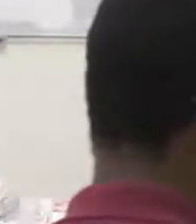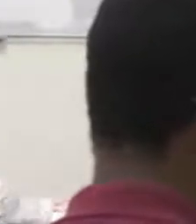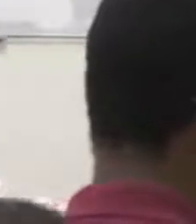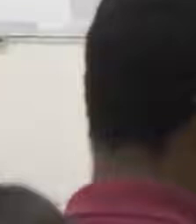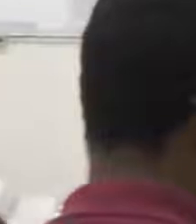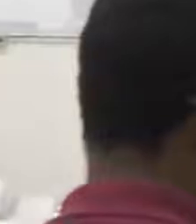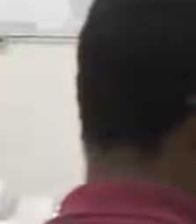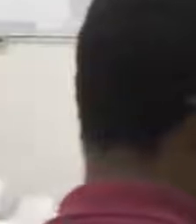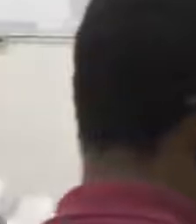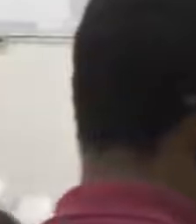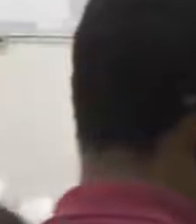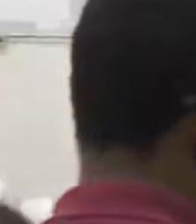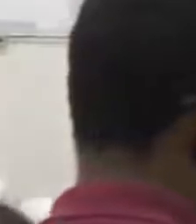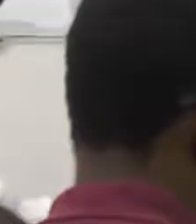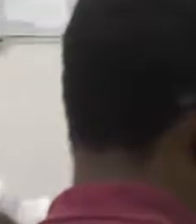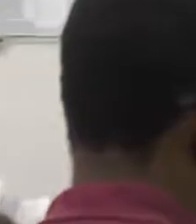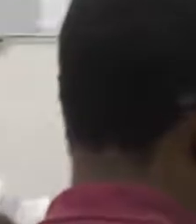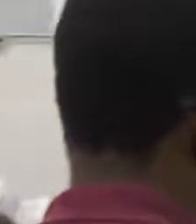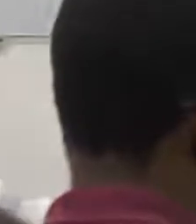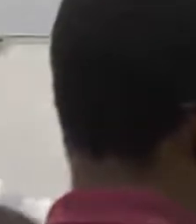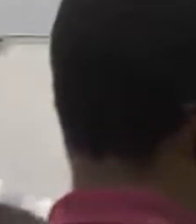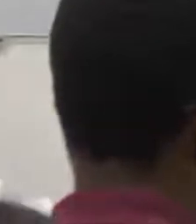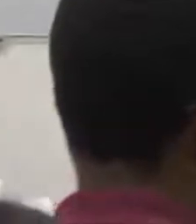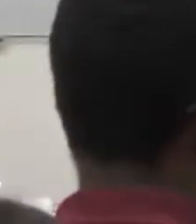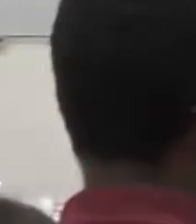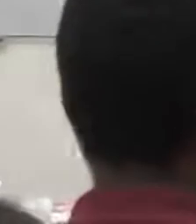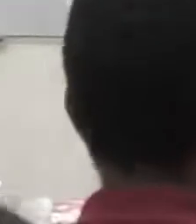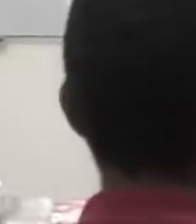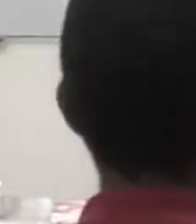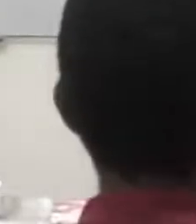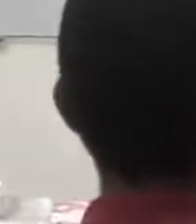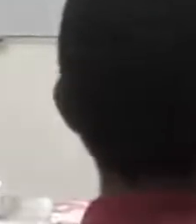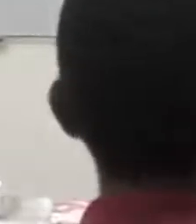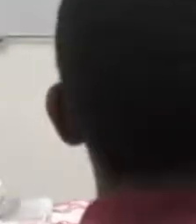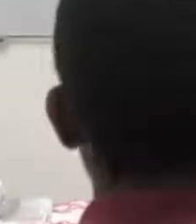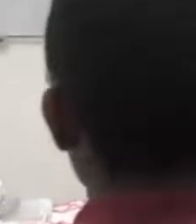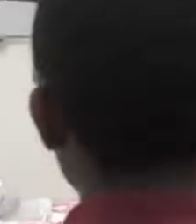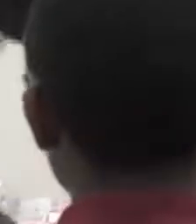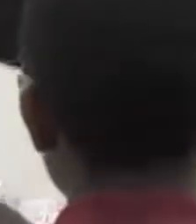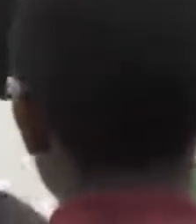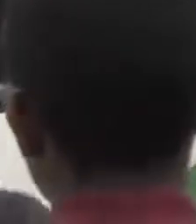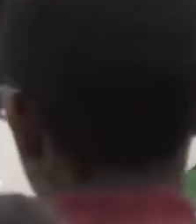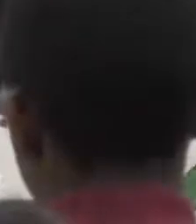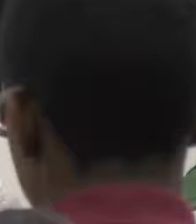First song very loud.